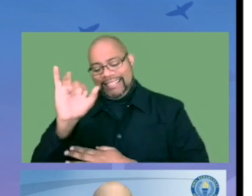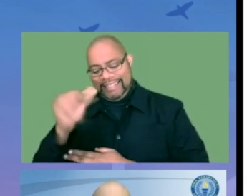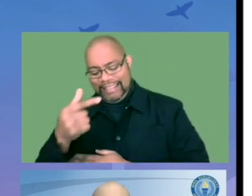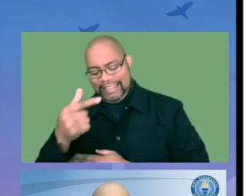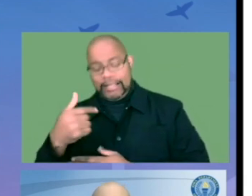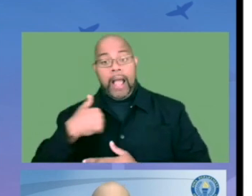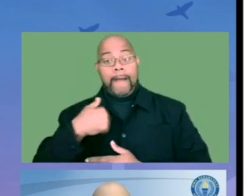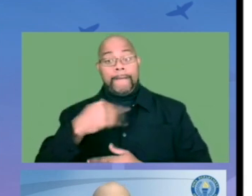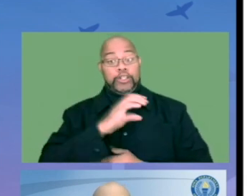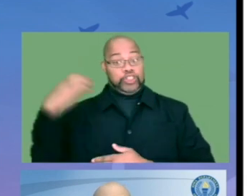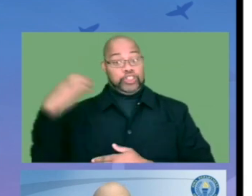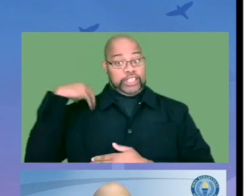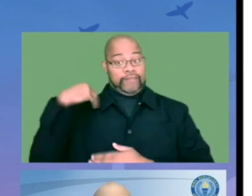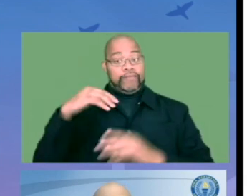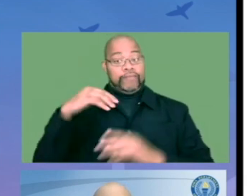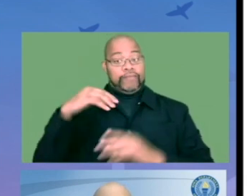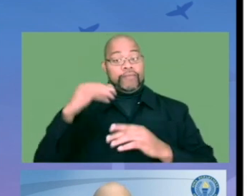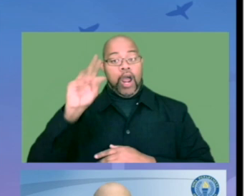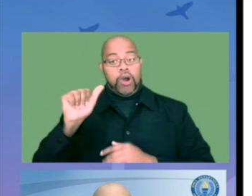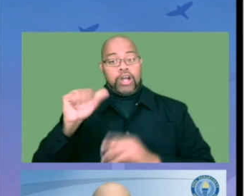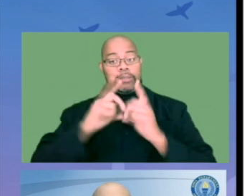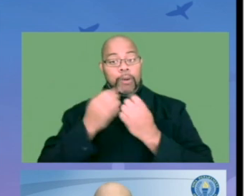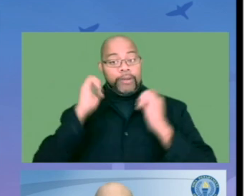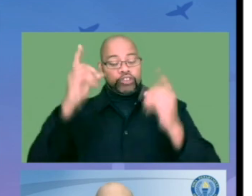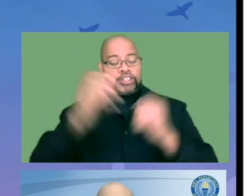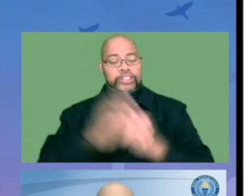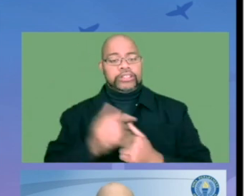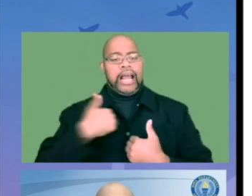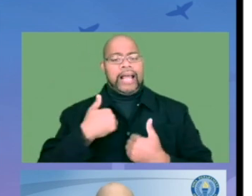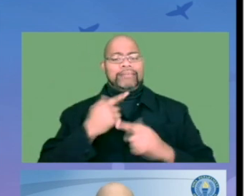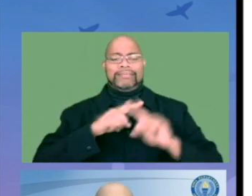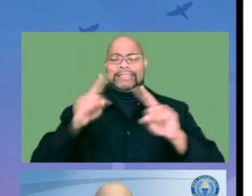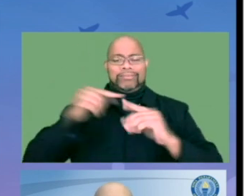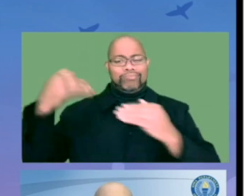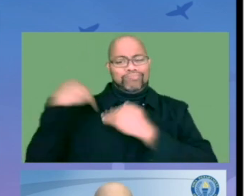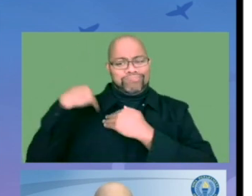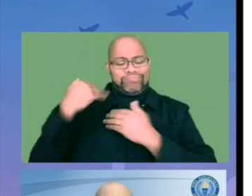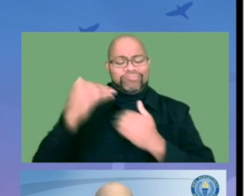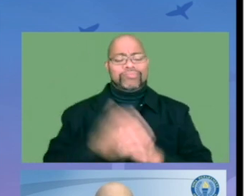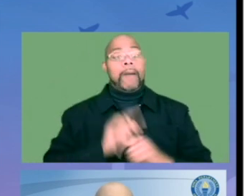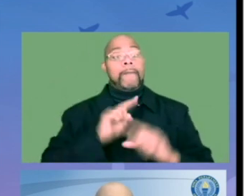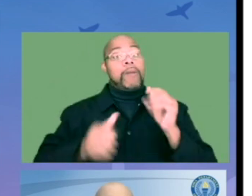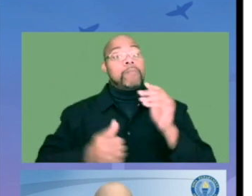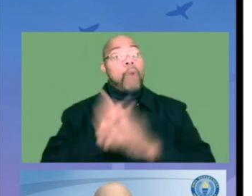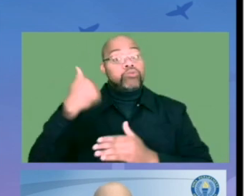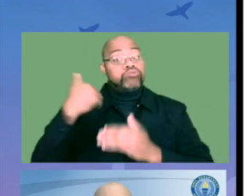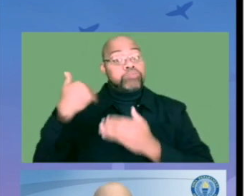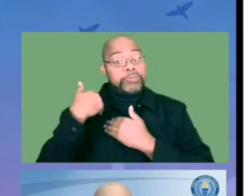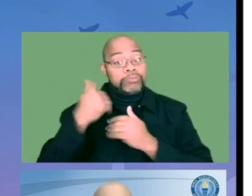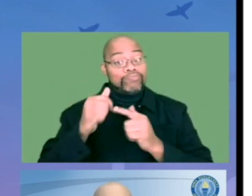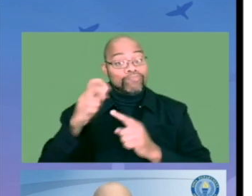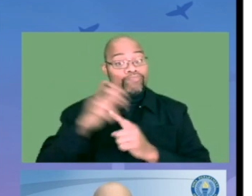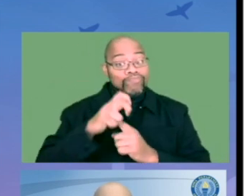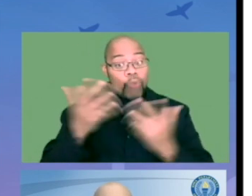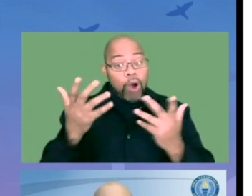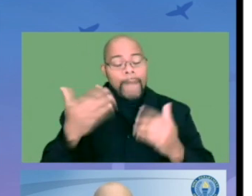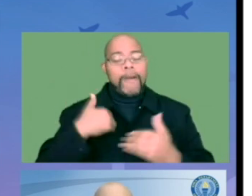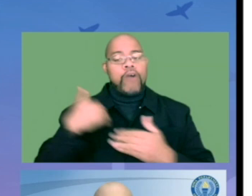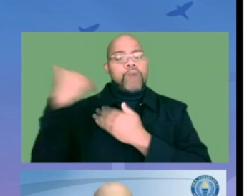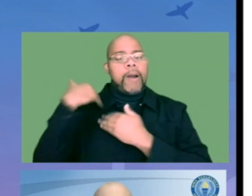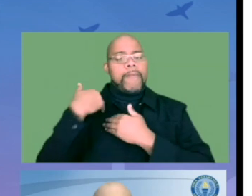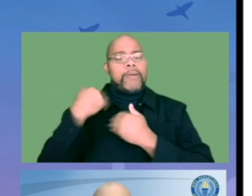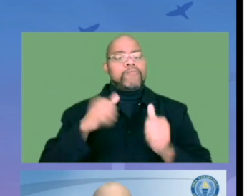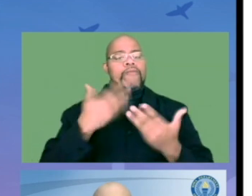I'm a Bureau Chief here at the Iowa Department of Education. And I wear a variety of hats, but primarily here today,